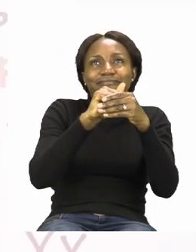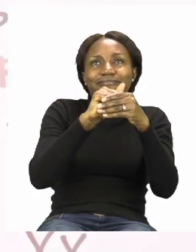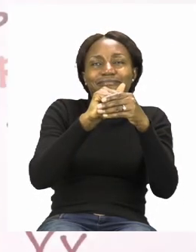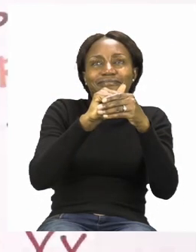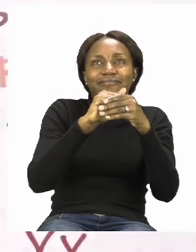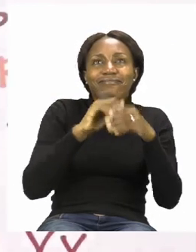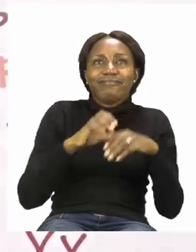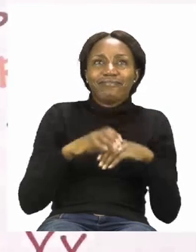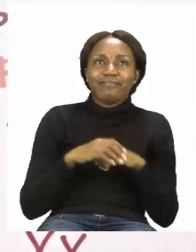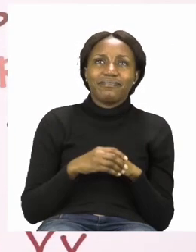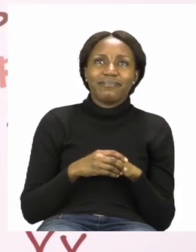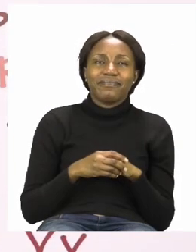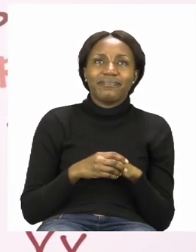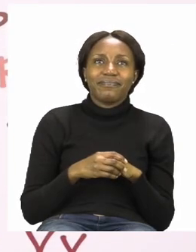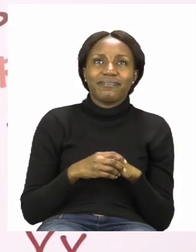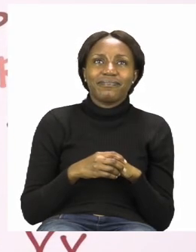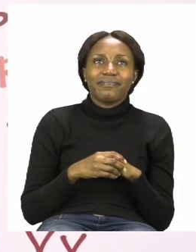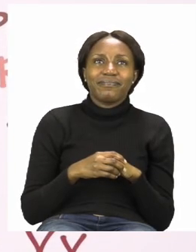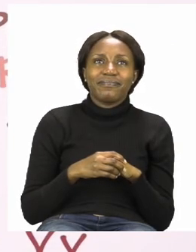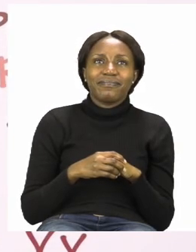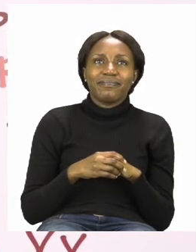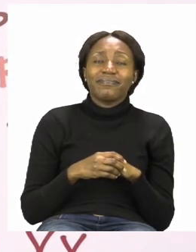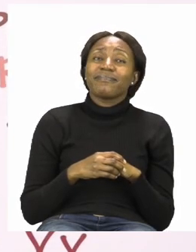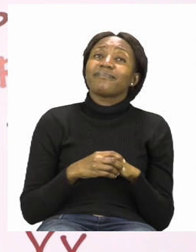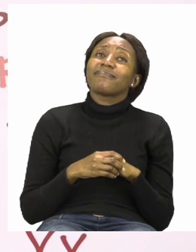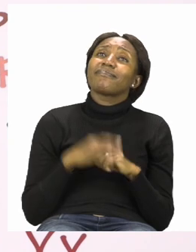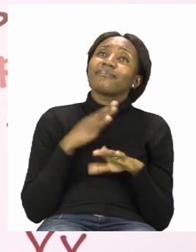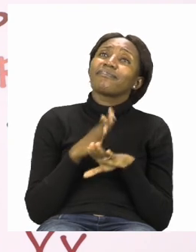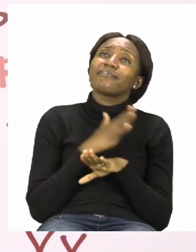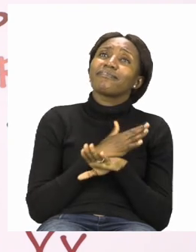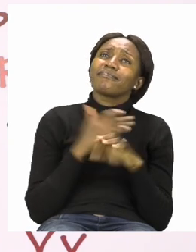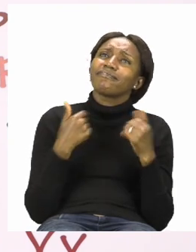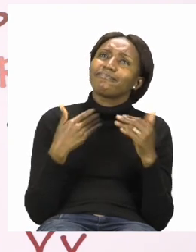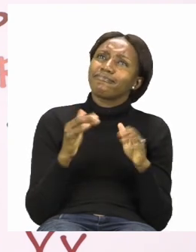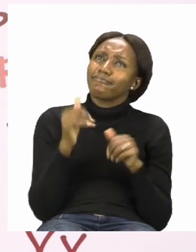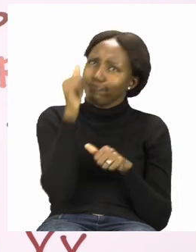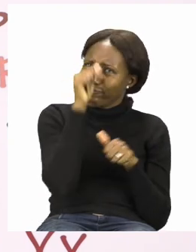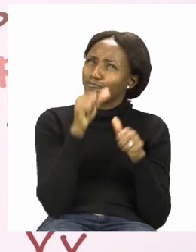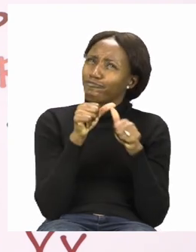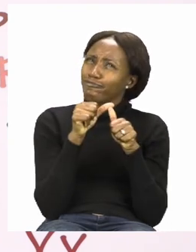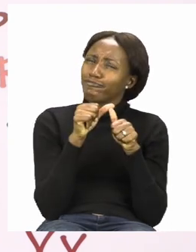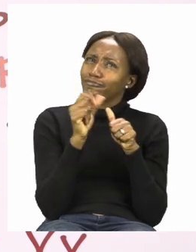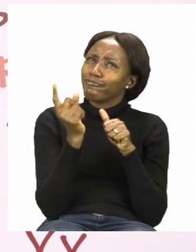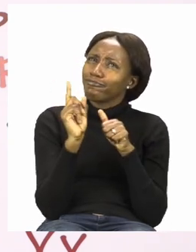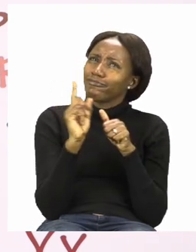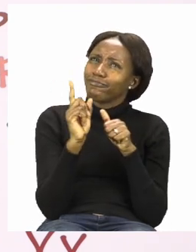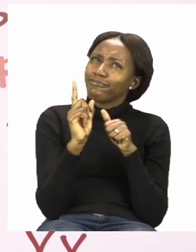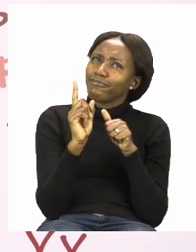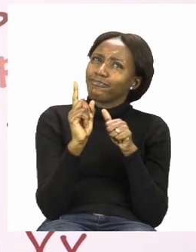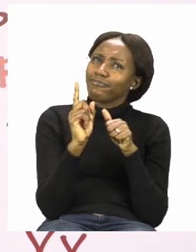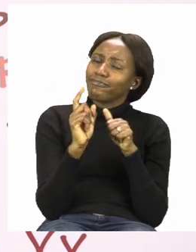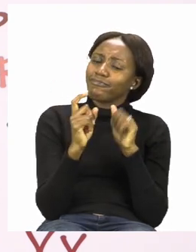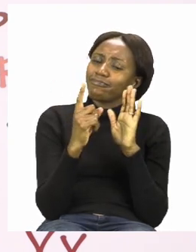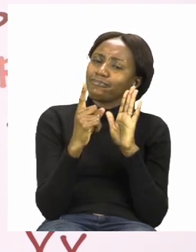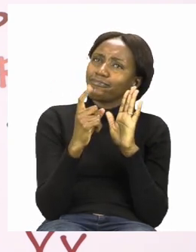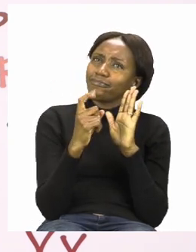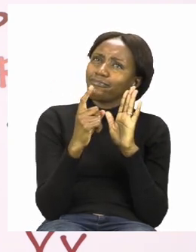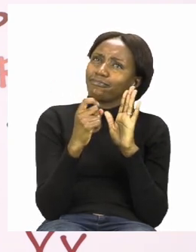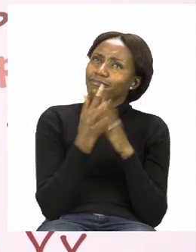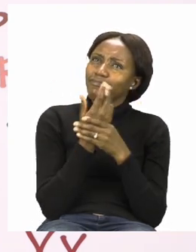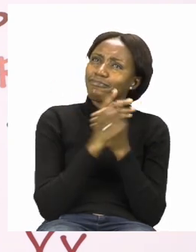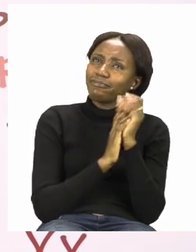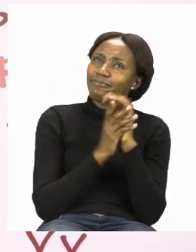transport. And before we get into any lessons boys and girls it's very important for us to